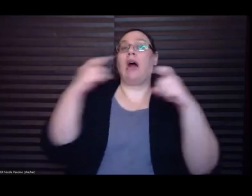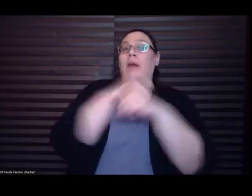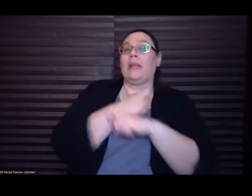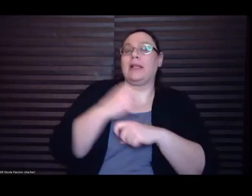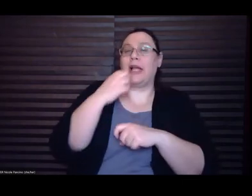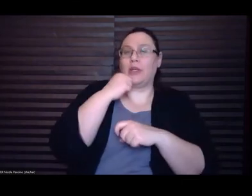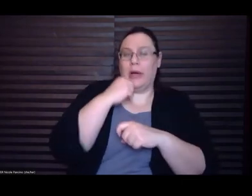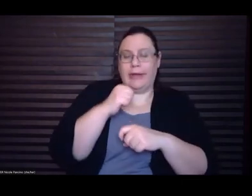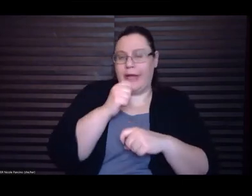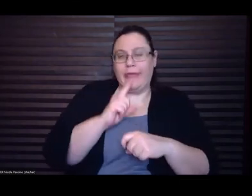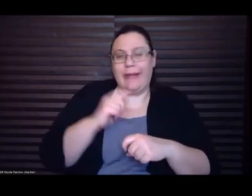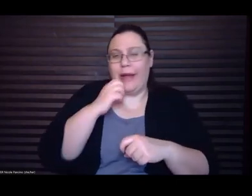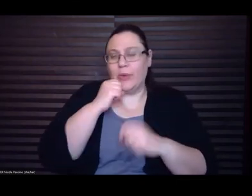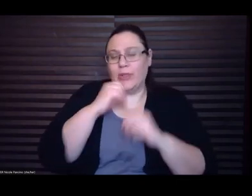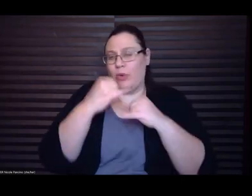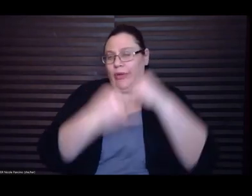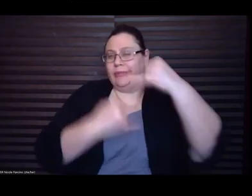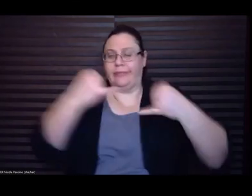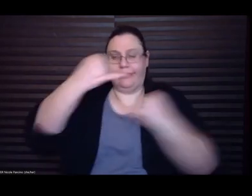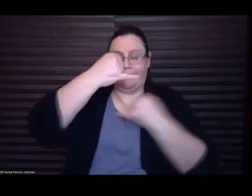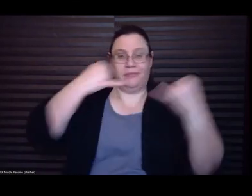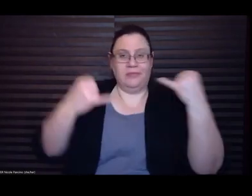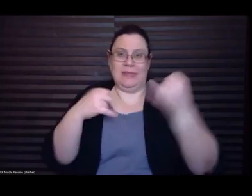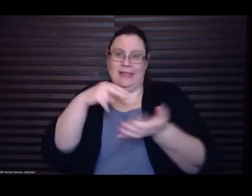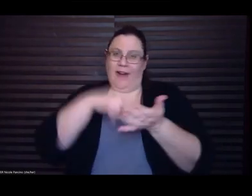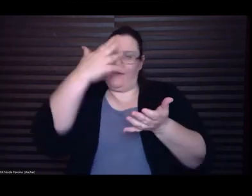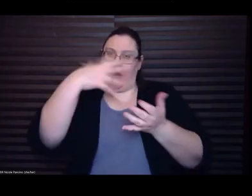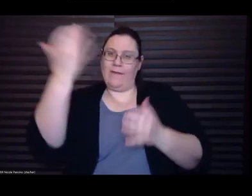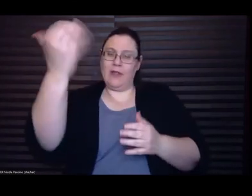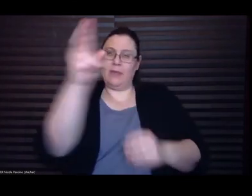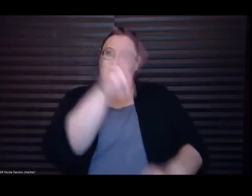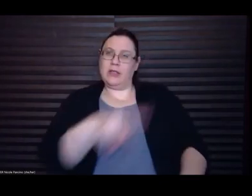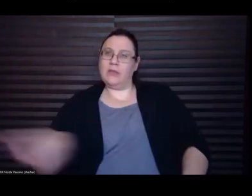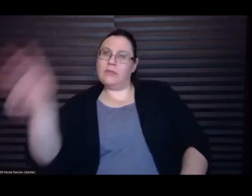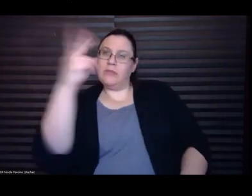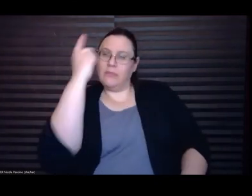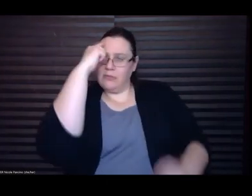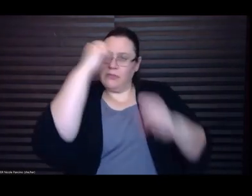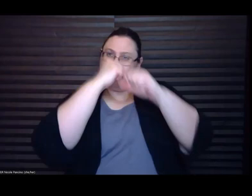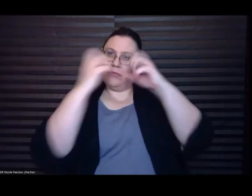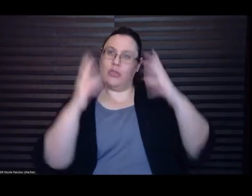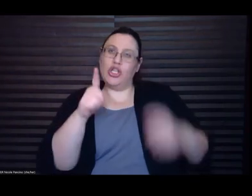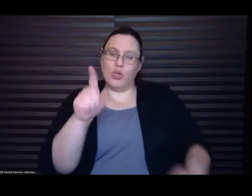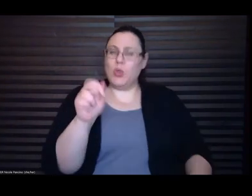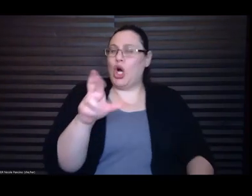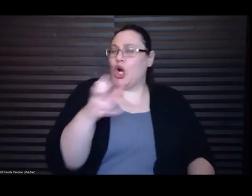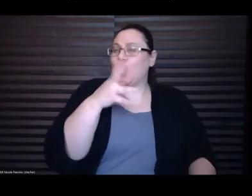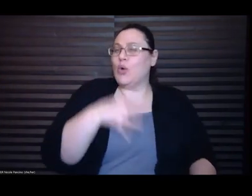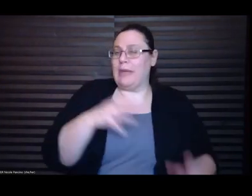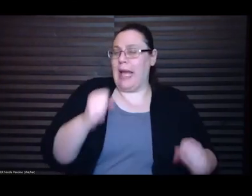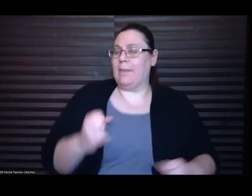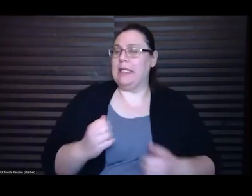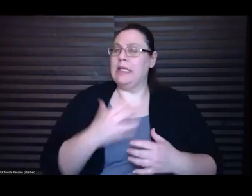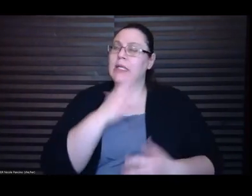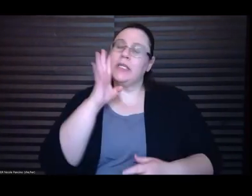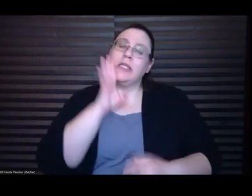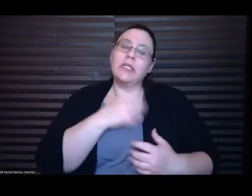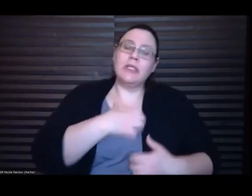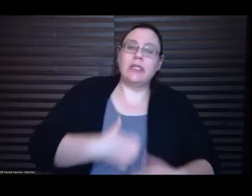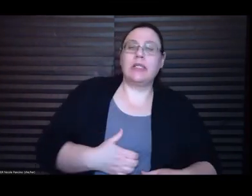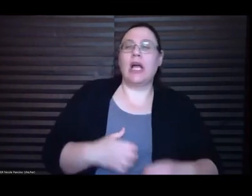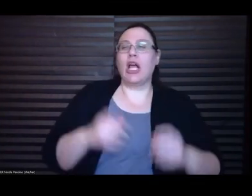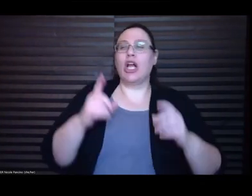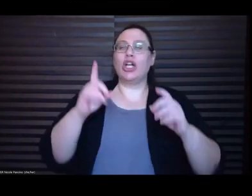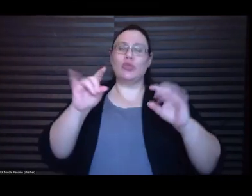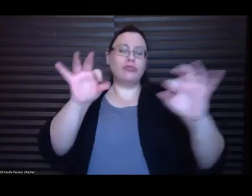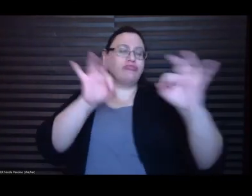think to myself, you are a desirable woman. You are not a dozen dribbles in a skin casing. Outside, he is double parked. He